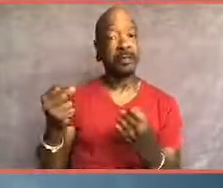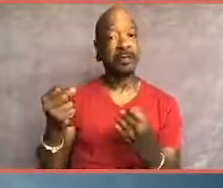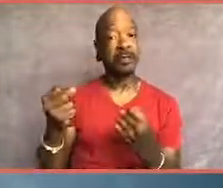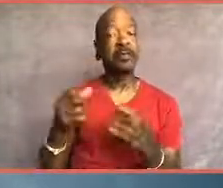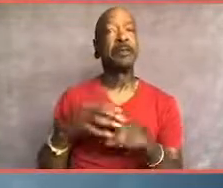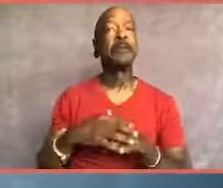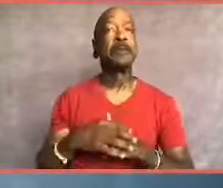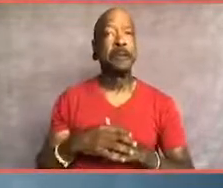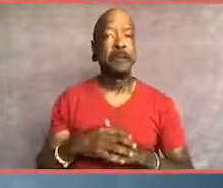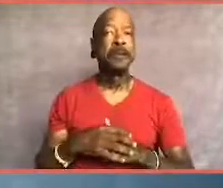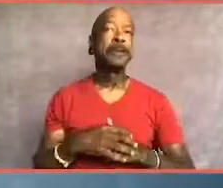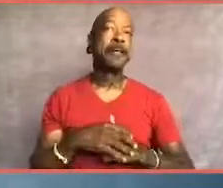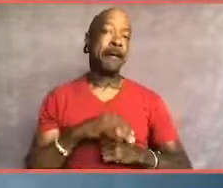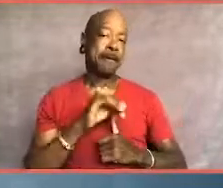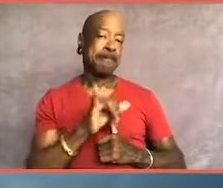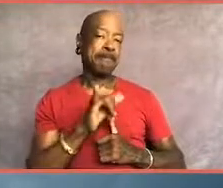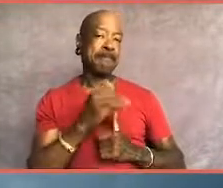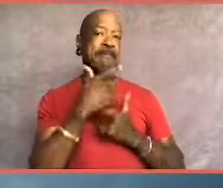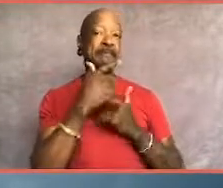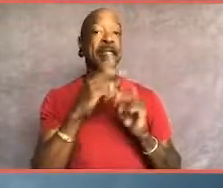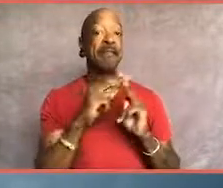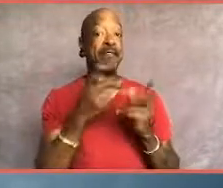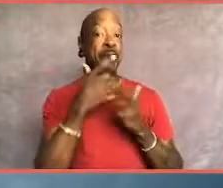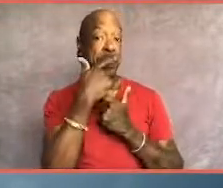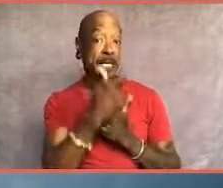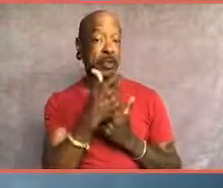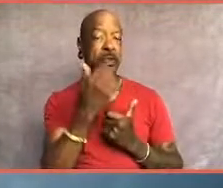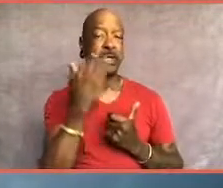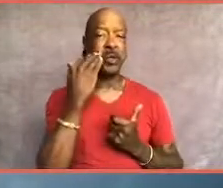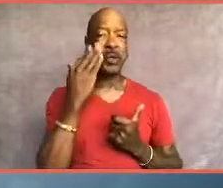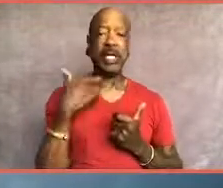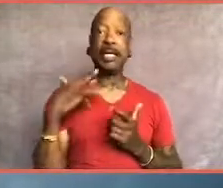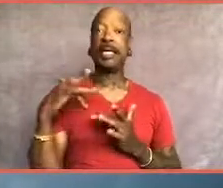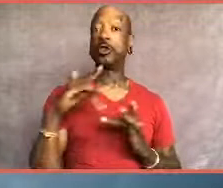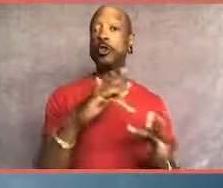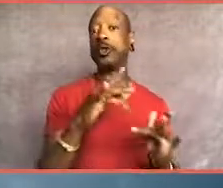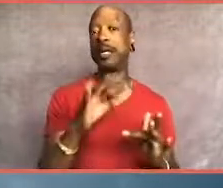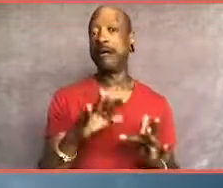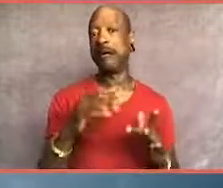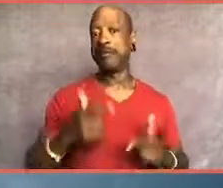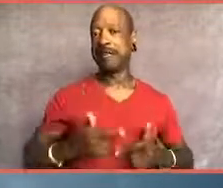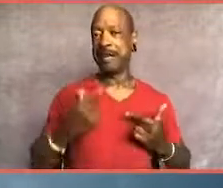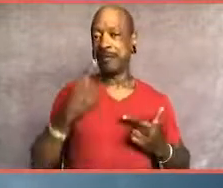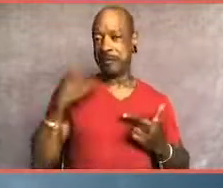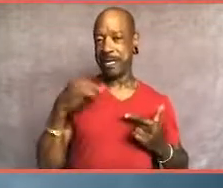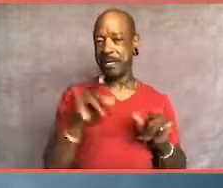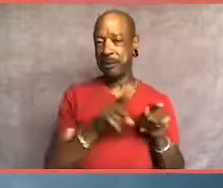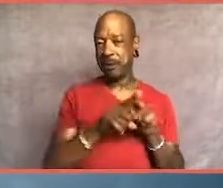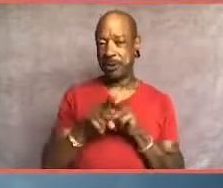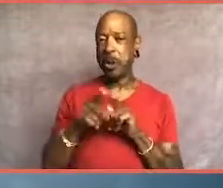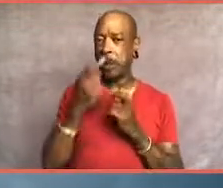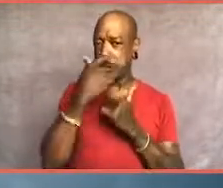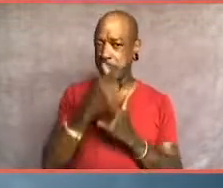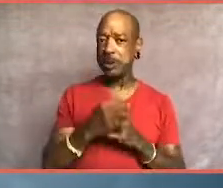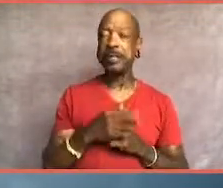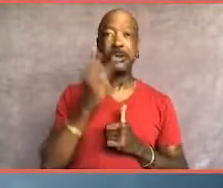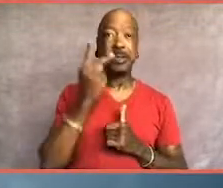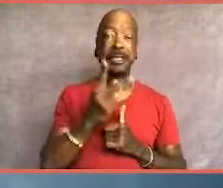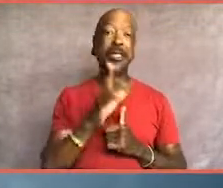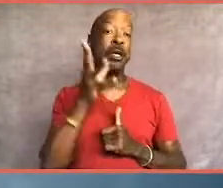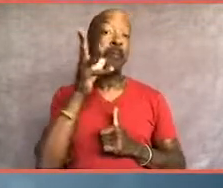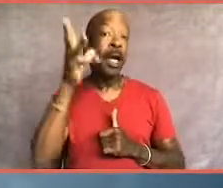It's been a very interesting part of sort of the arc of the journey of life for me as well. Like, to see, you know, your